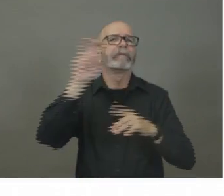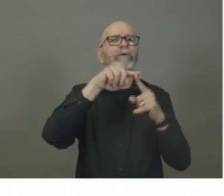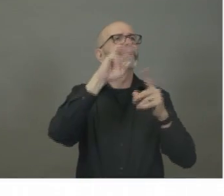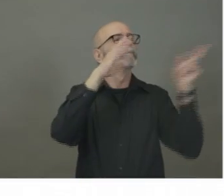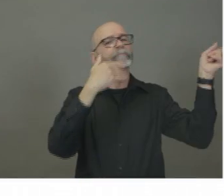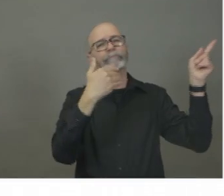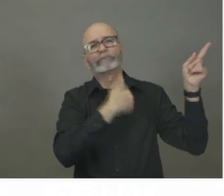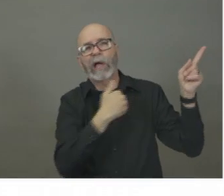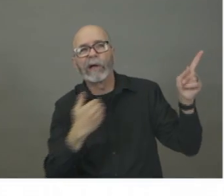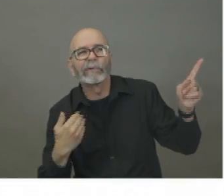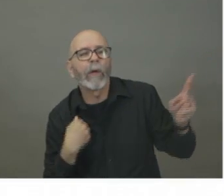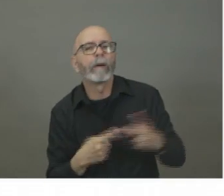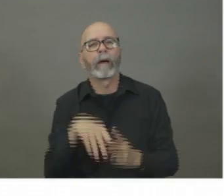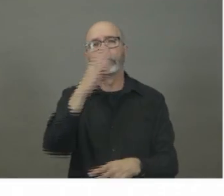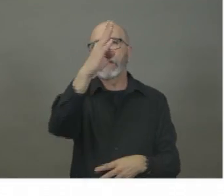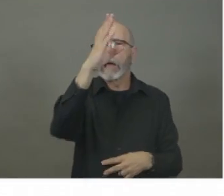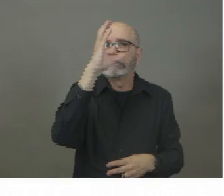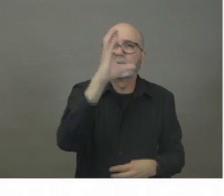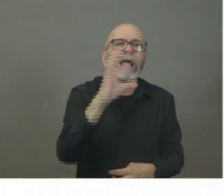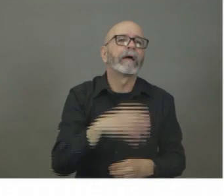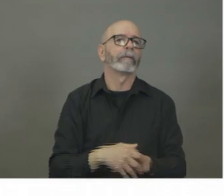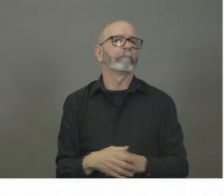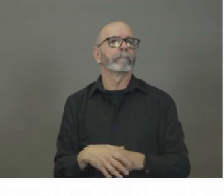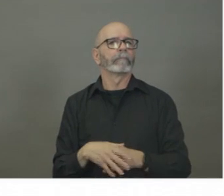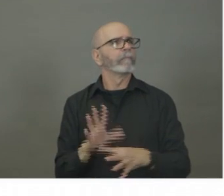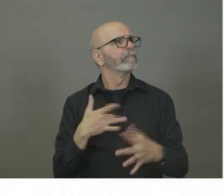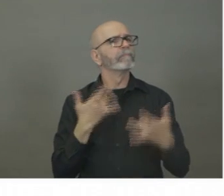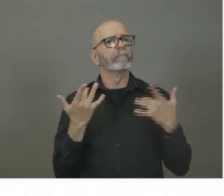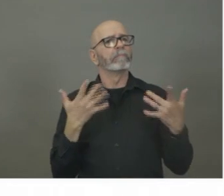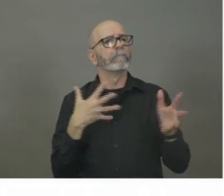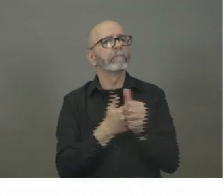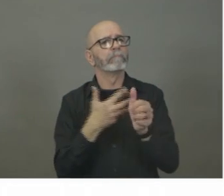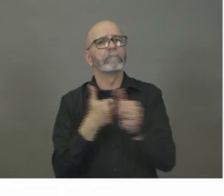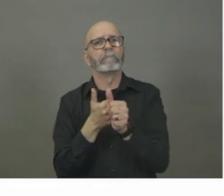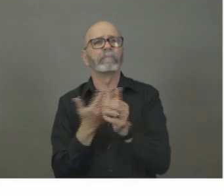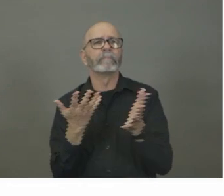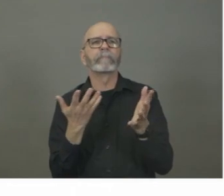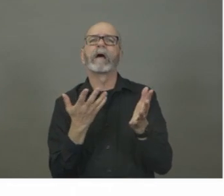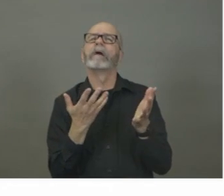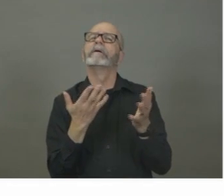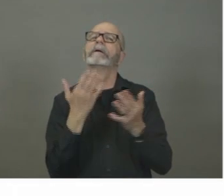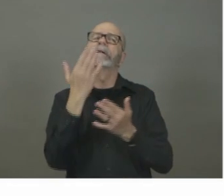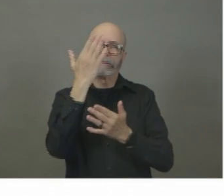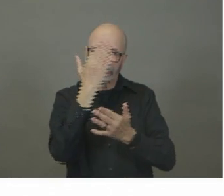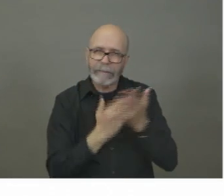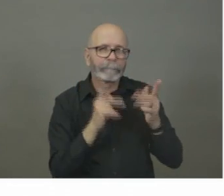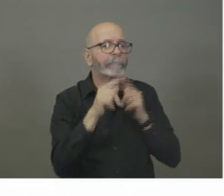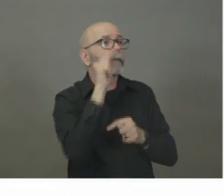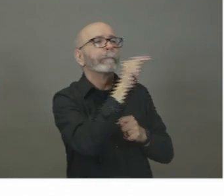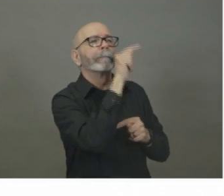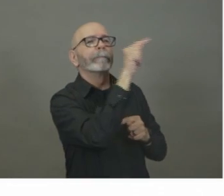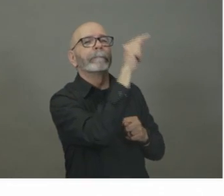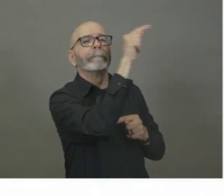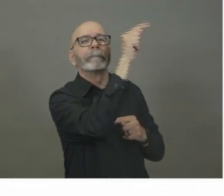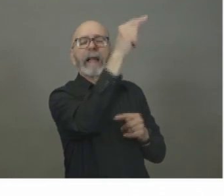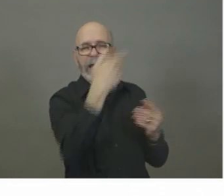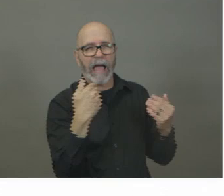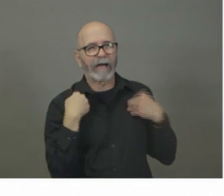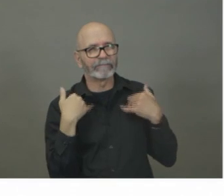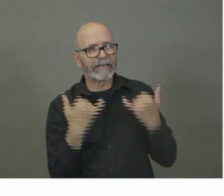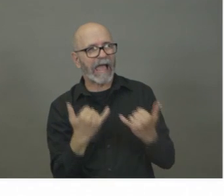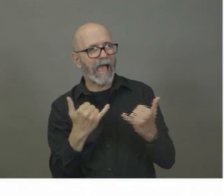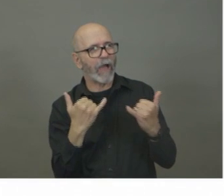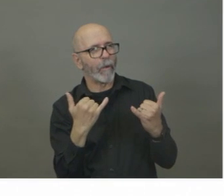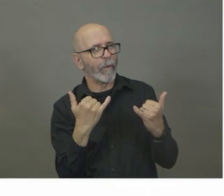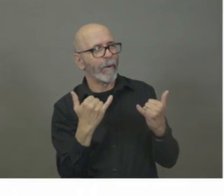So even though we're seeing a number of cases, and there's been a conference in Ontario, a couple of long-term